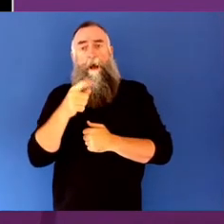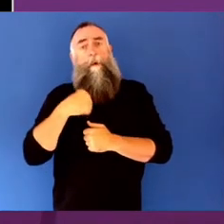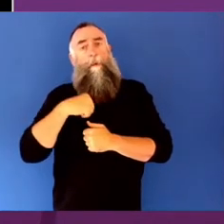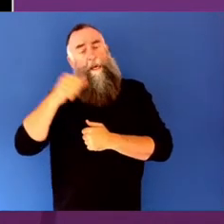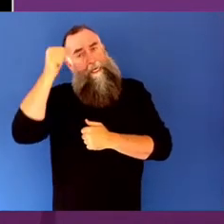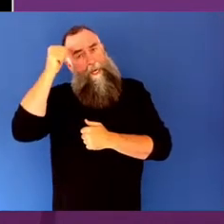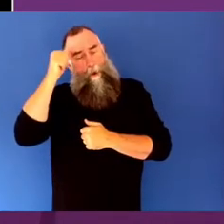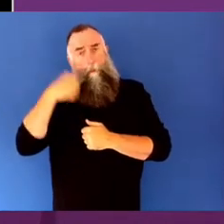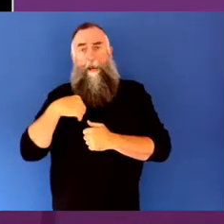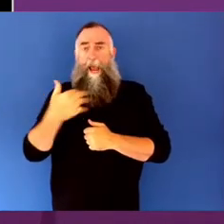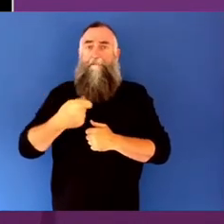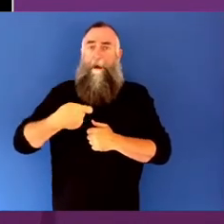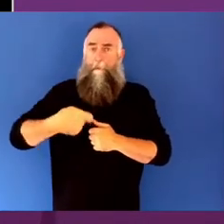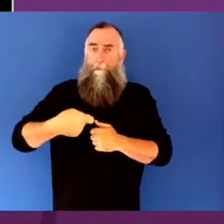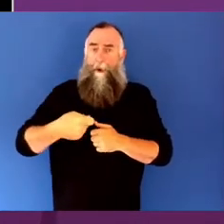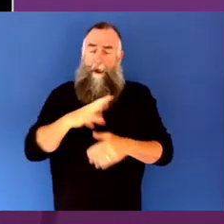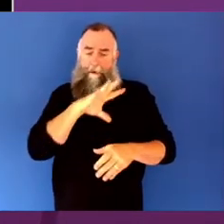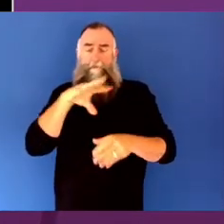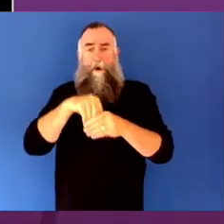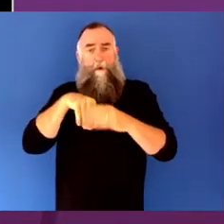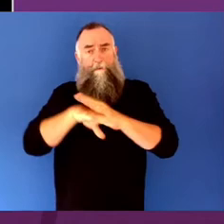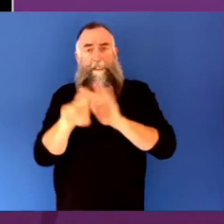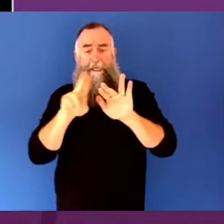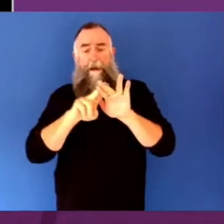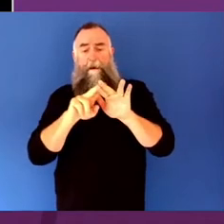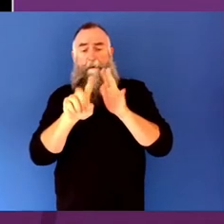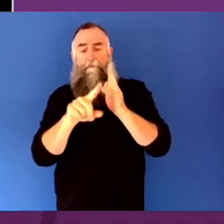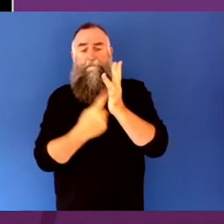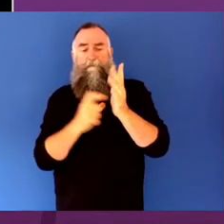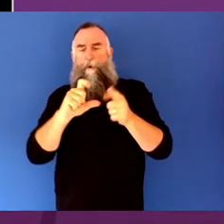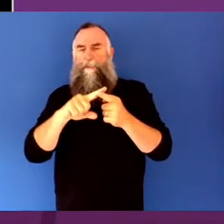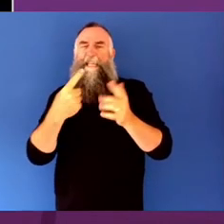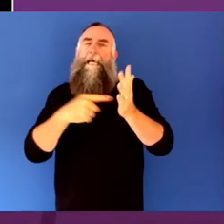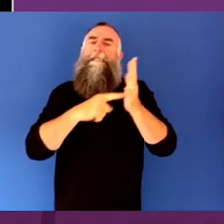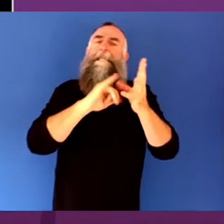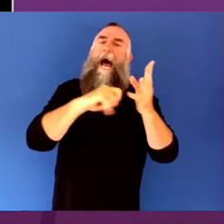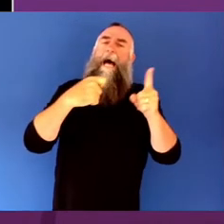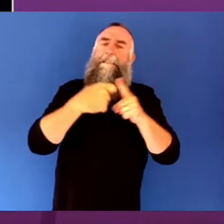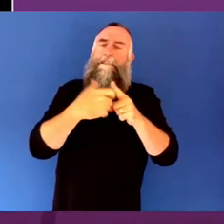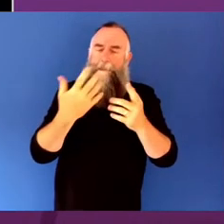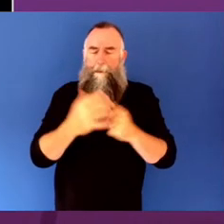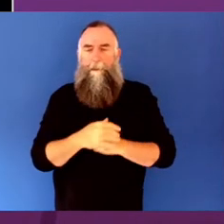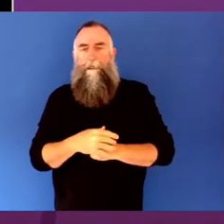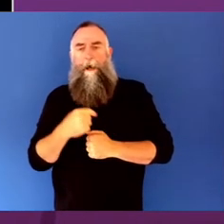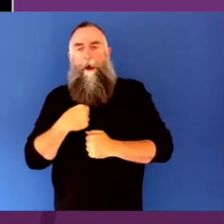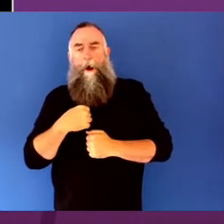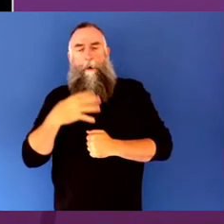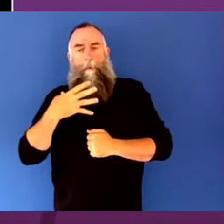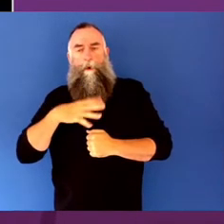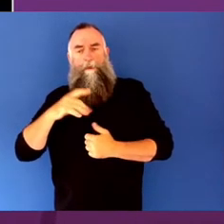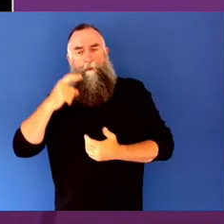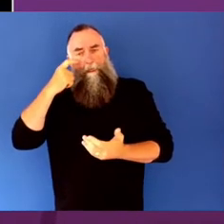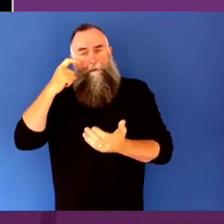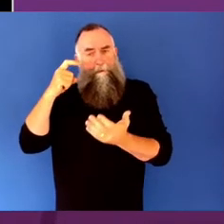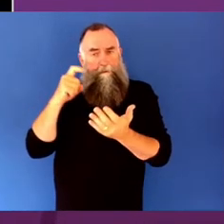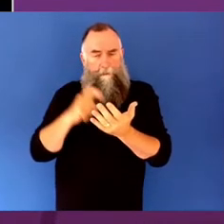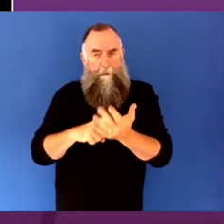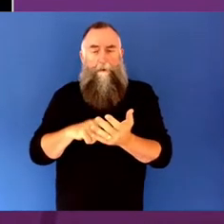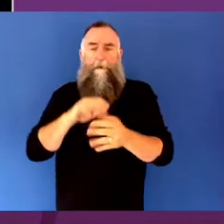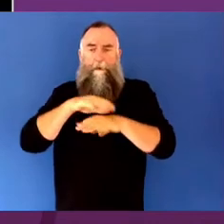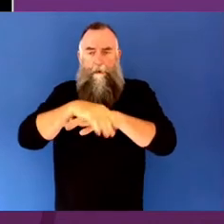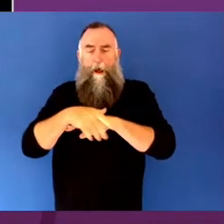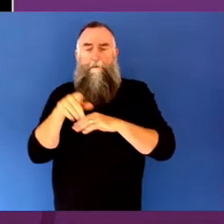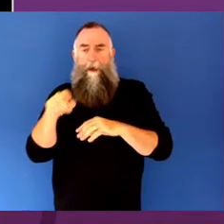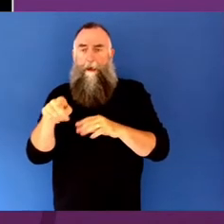are really quite passionate about. I want to particularly acknowledge Greta Bradman who, as well as being an opera singer, is of course